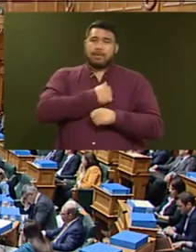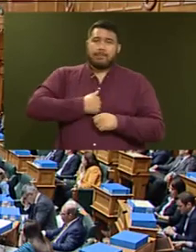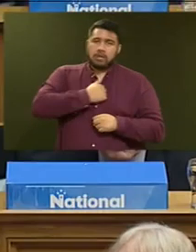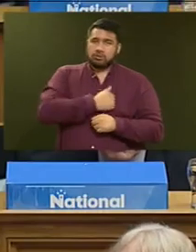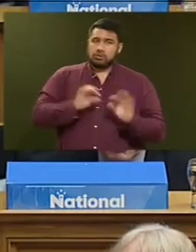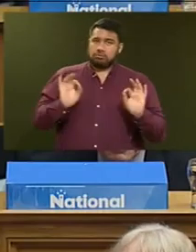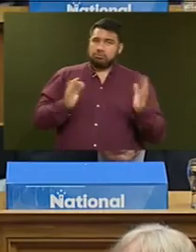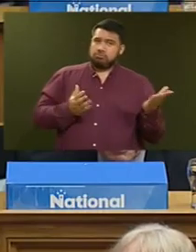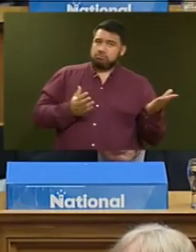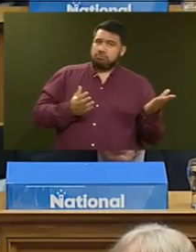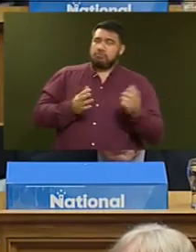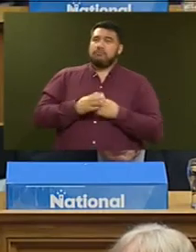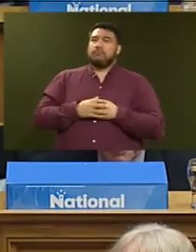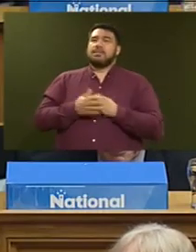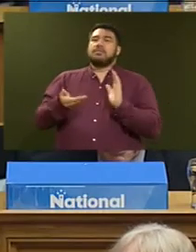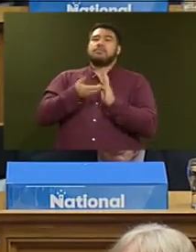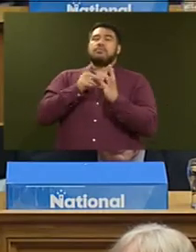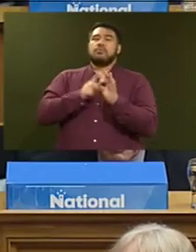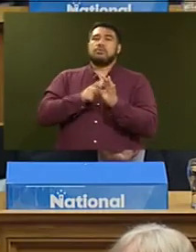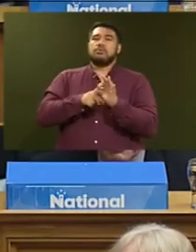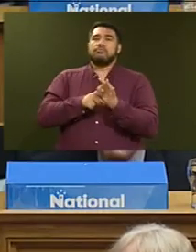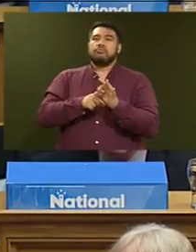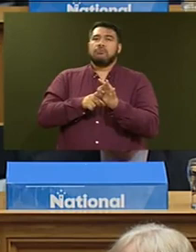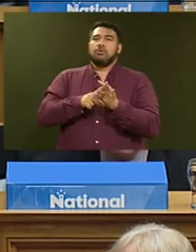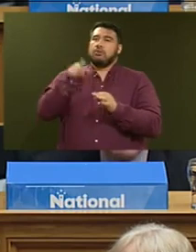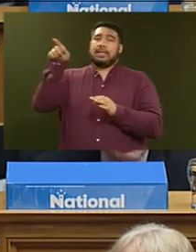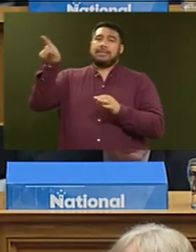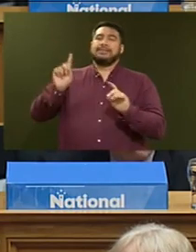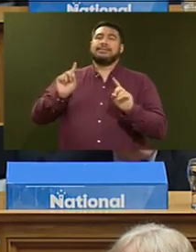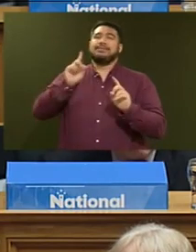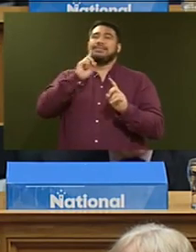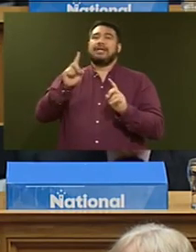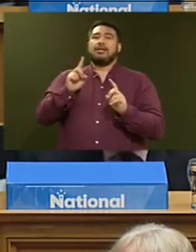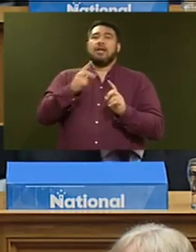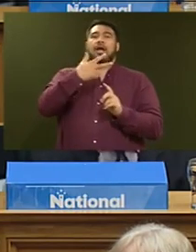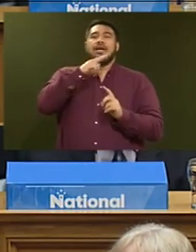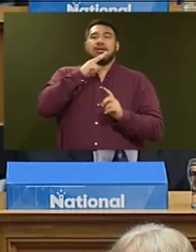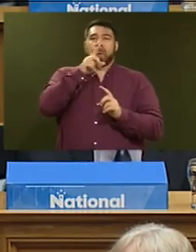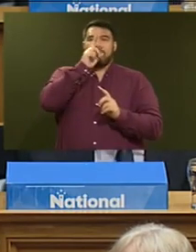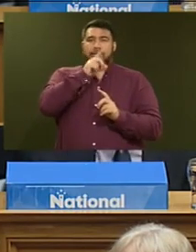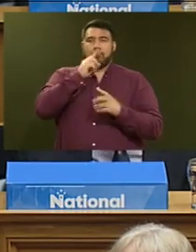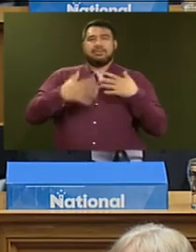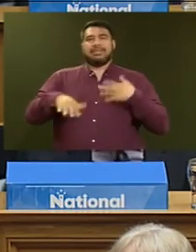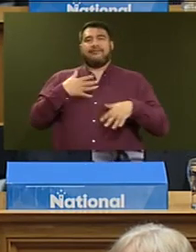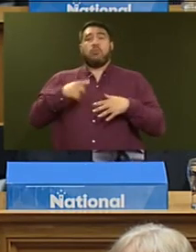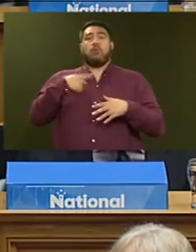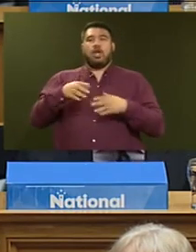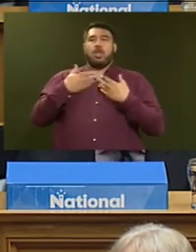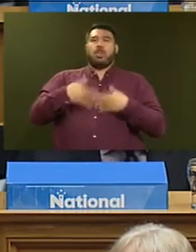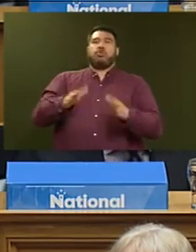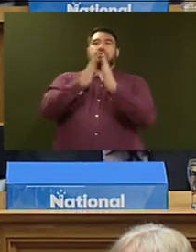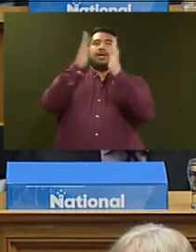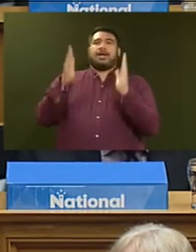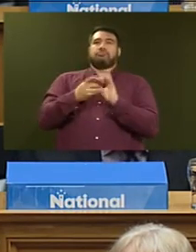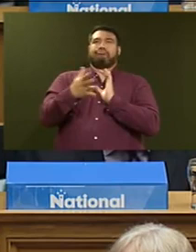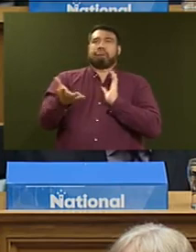Supplementary. When he said that, quote, tenants suffered by losing their tenancies, end quote,